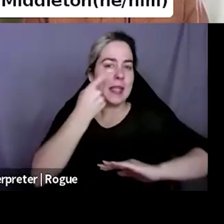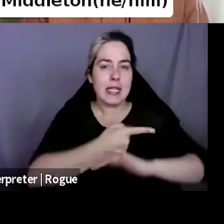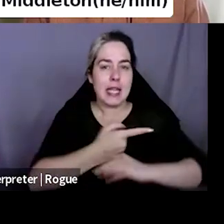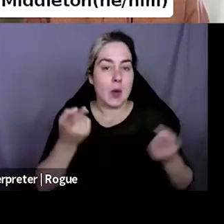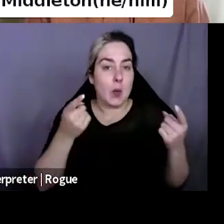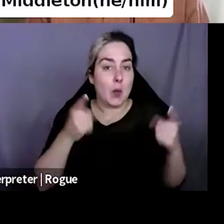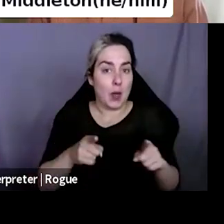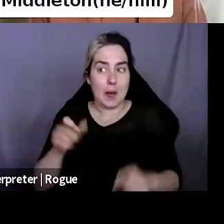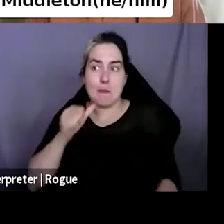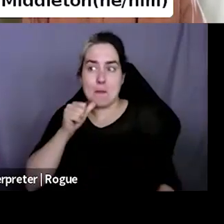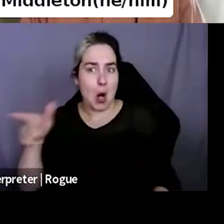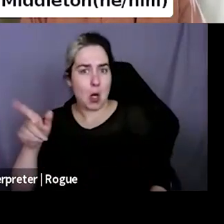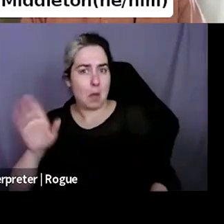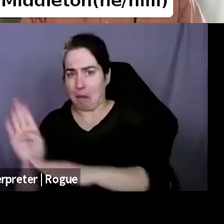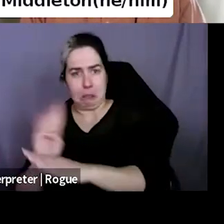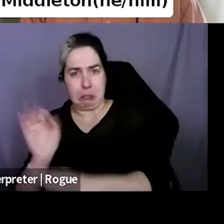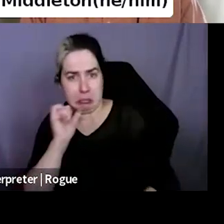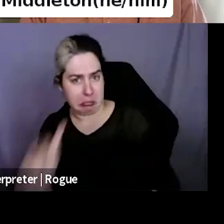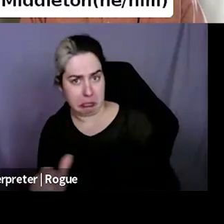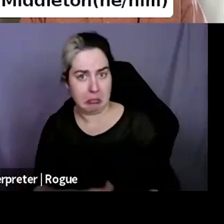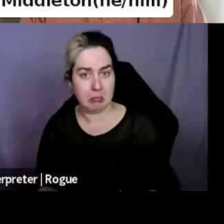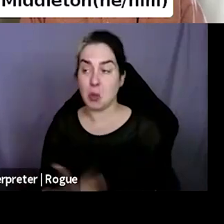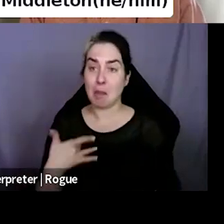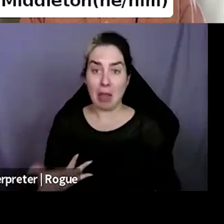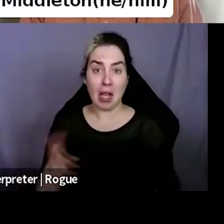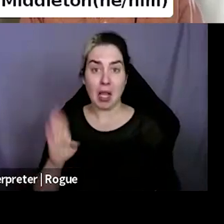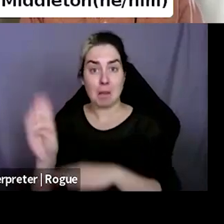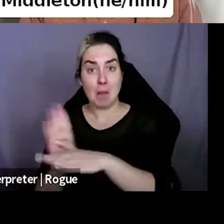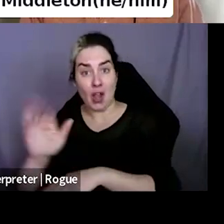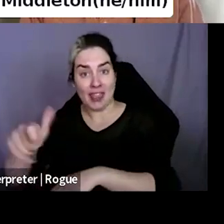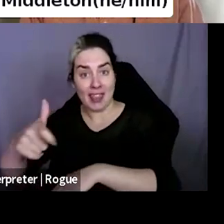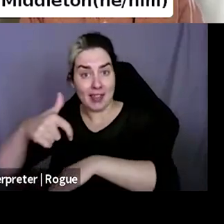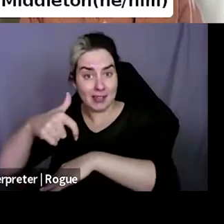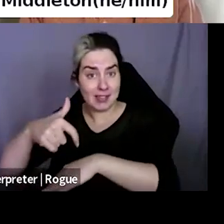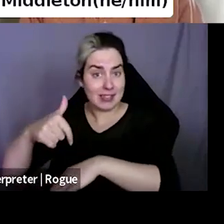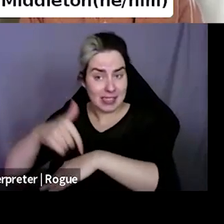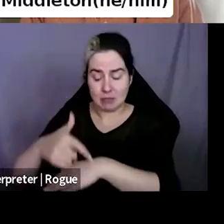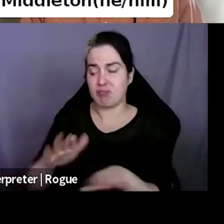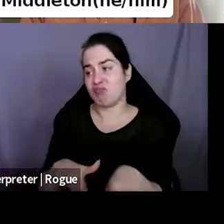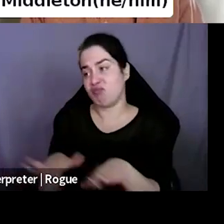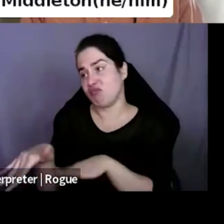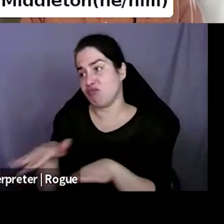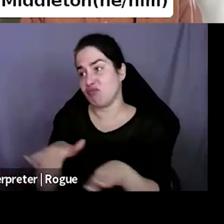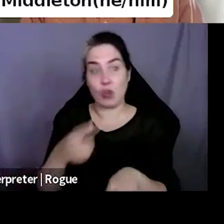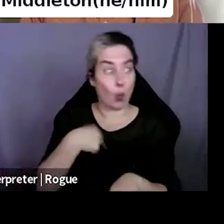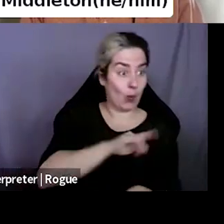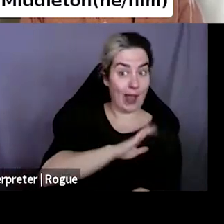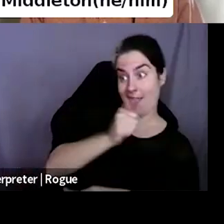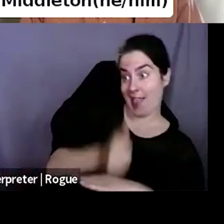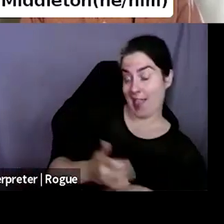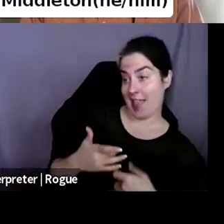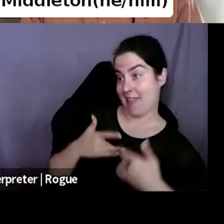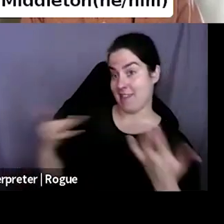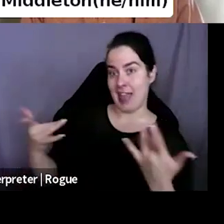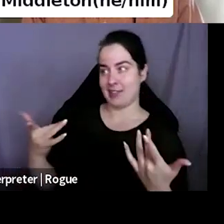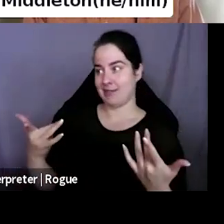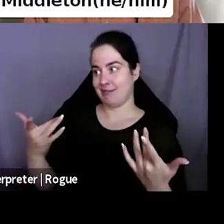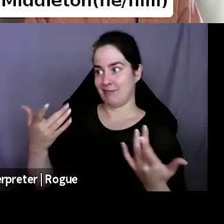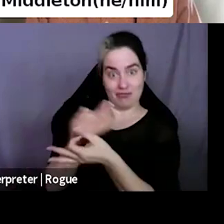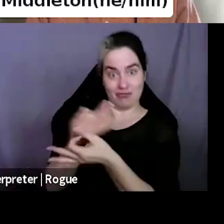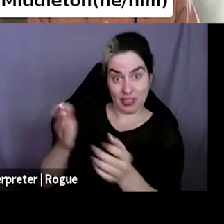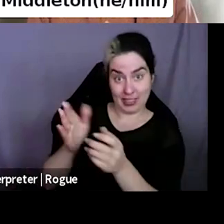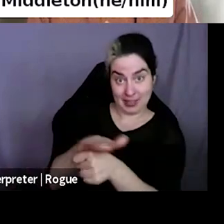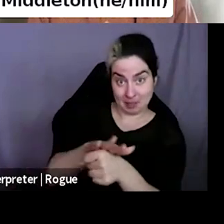-win they get business on a night. would otherwise be quiet and we get free space since our store is not actually big enough to, to